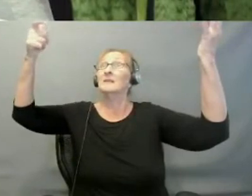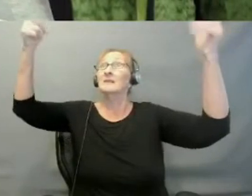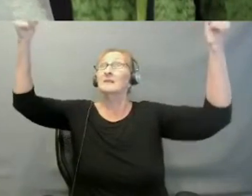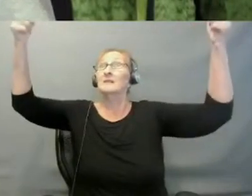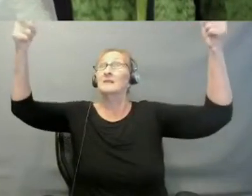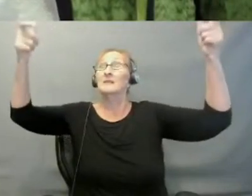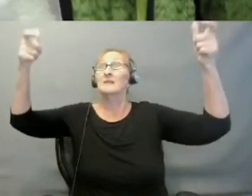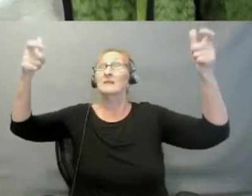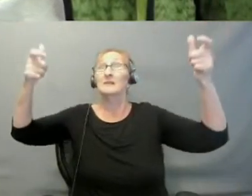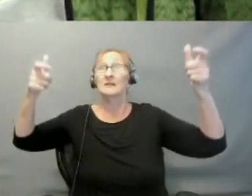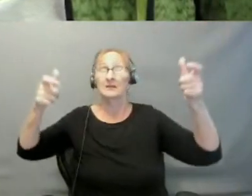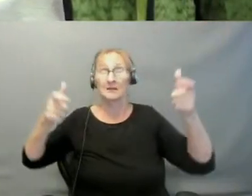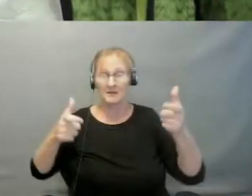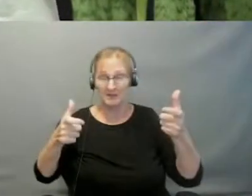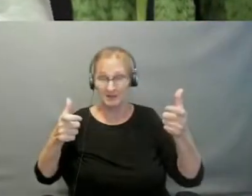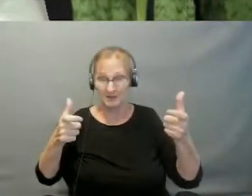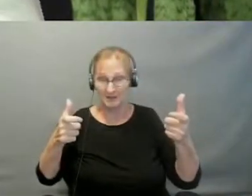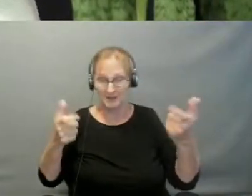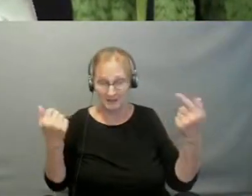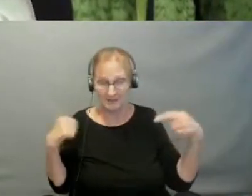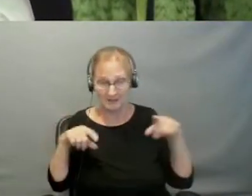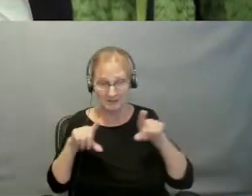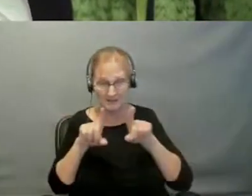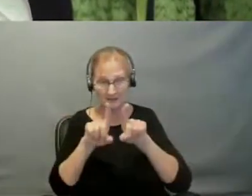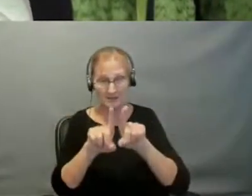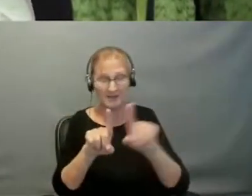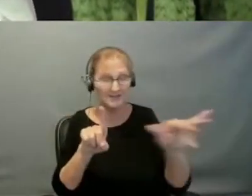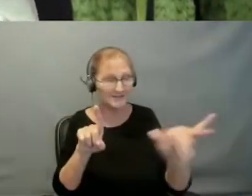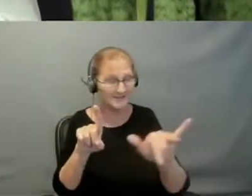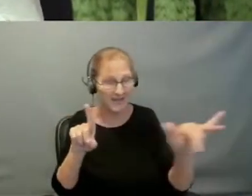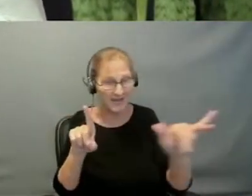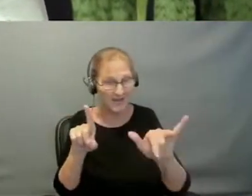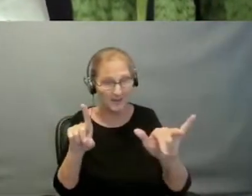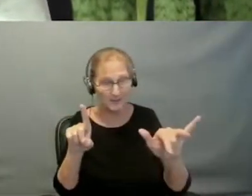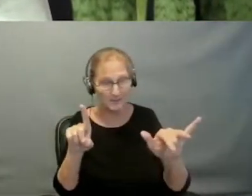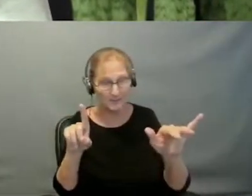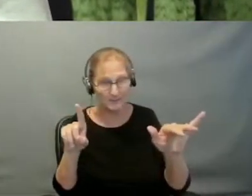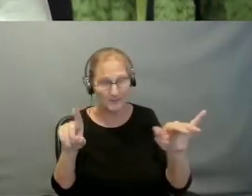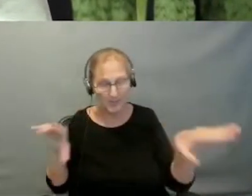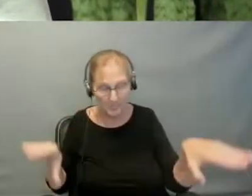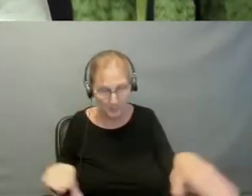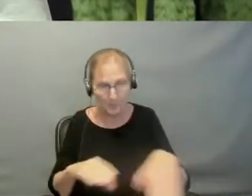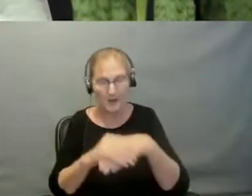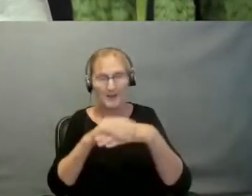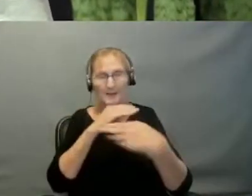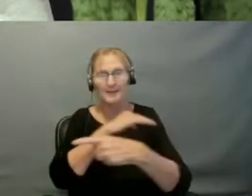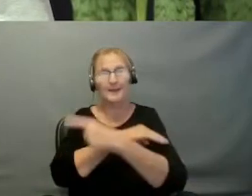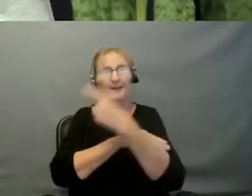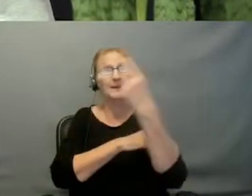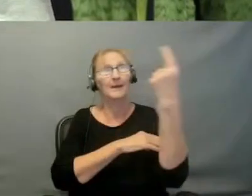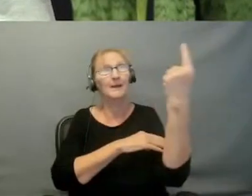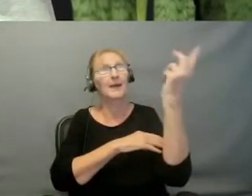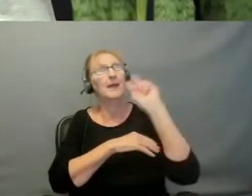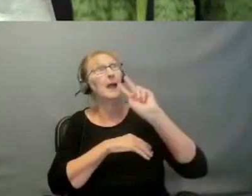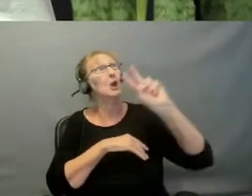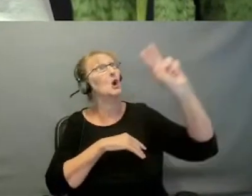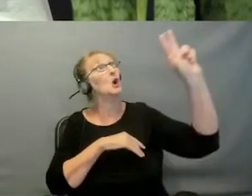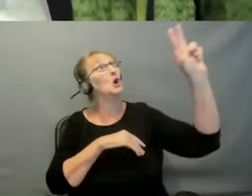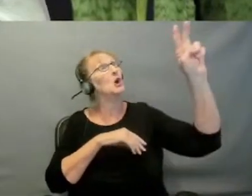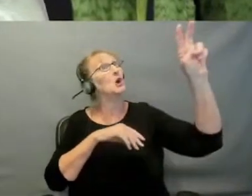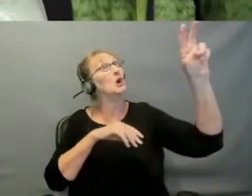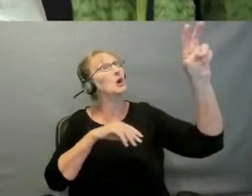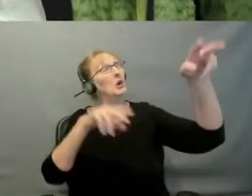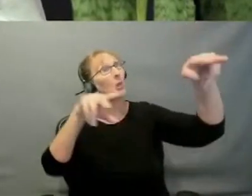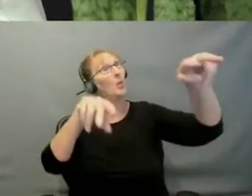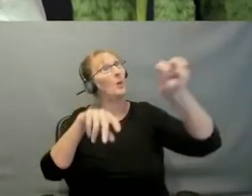And I heard a loud voice calling from the throne. Look, God's